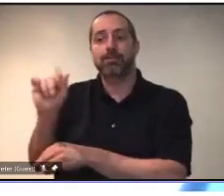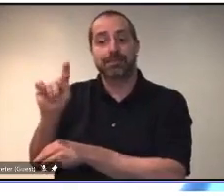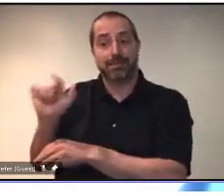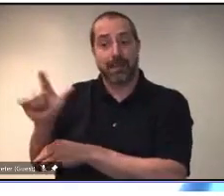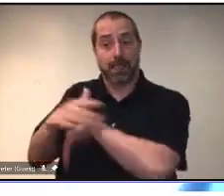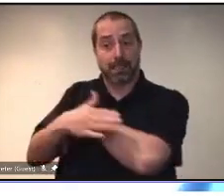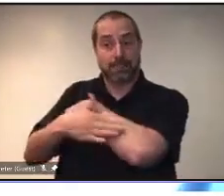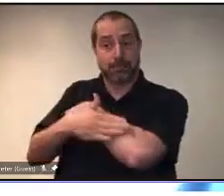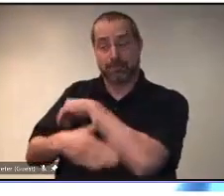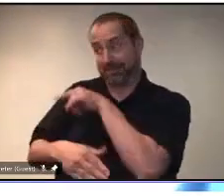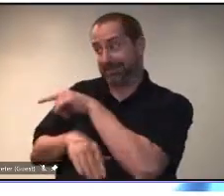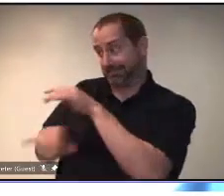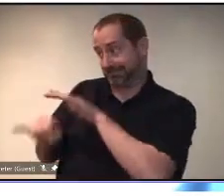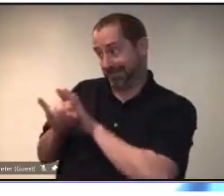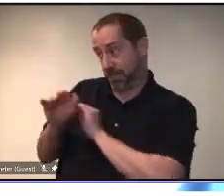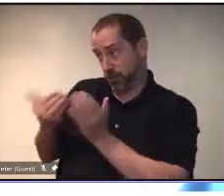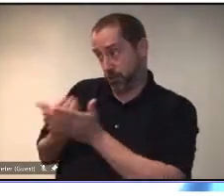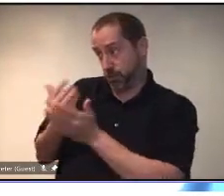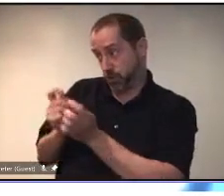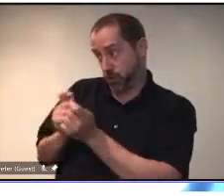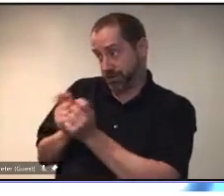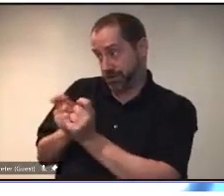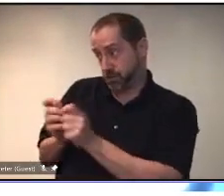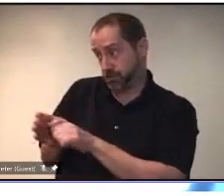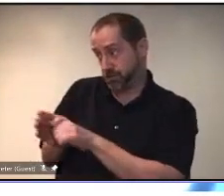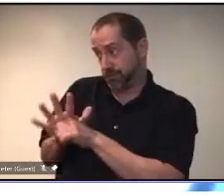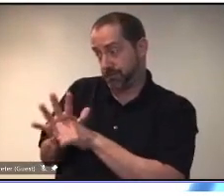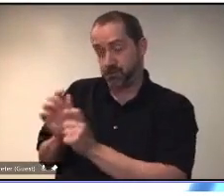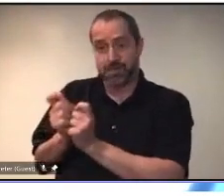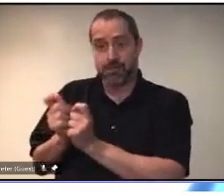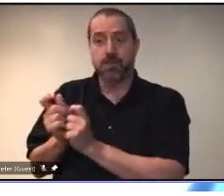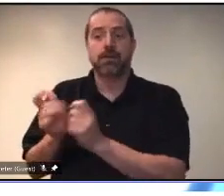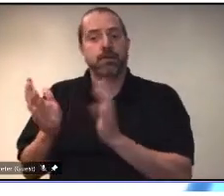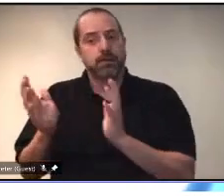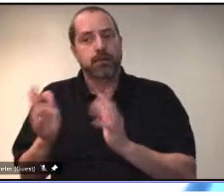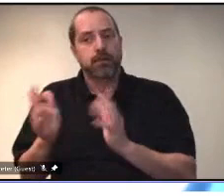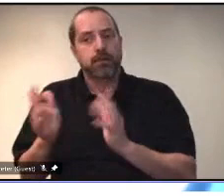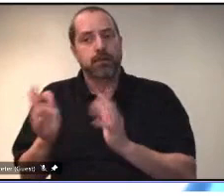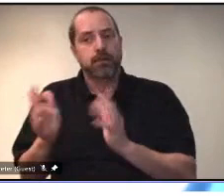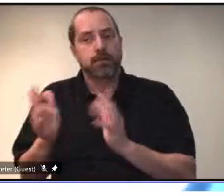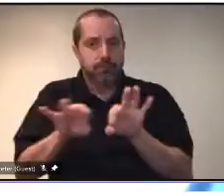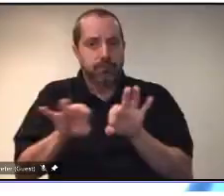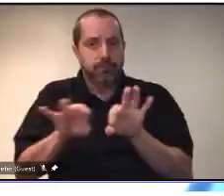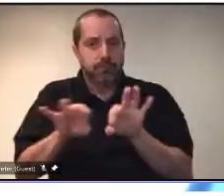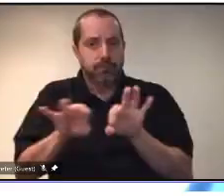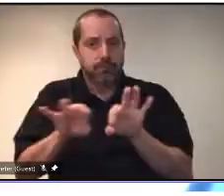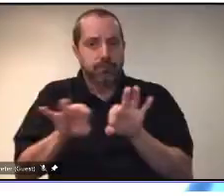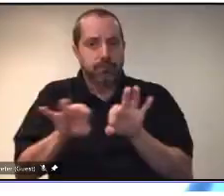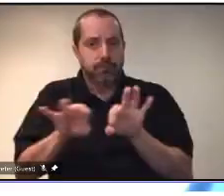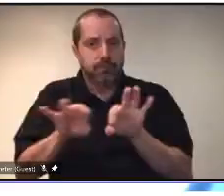you know, really a plea that we all of us throughout the province, not just in these areas.